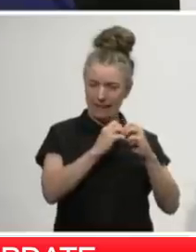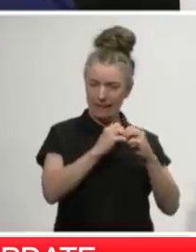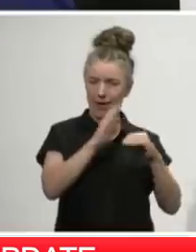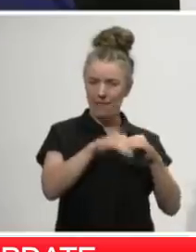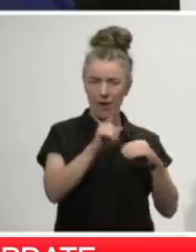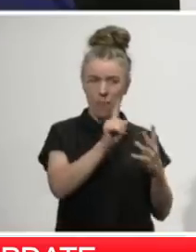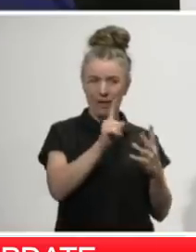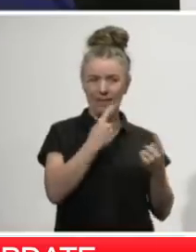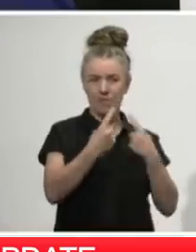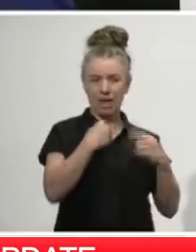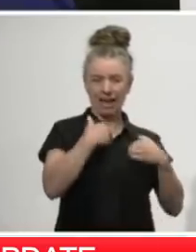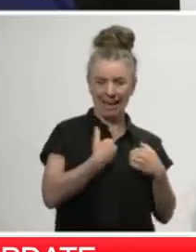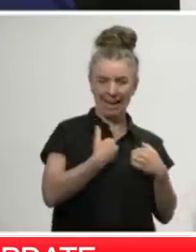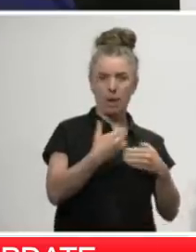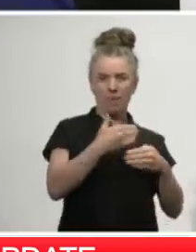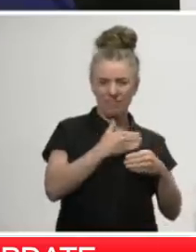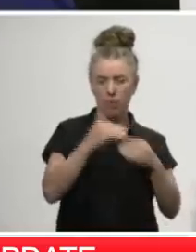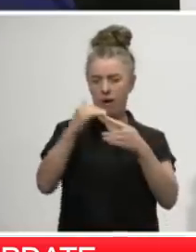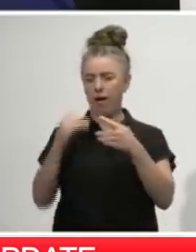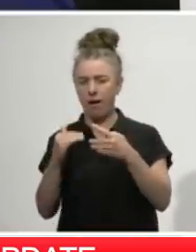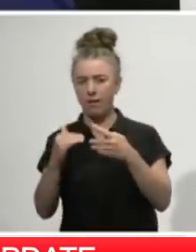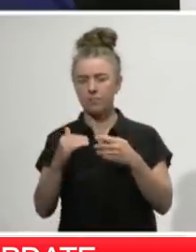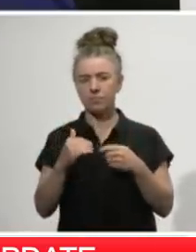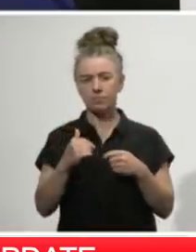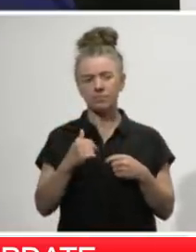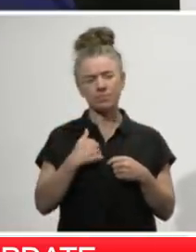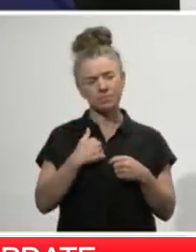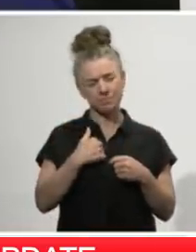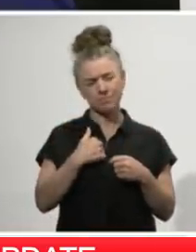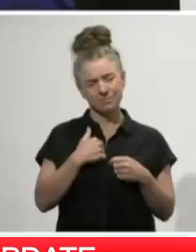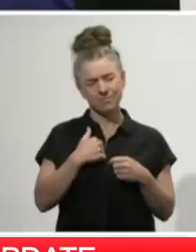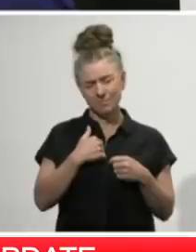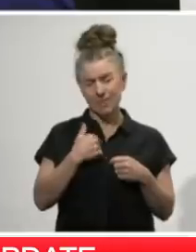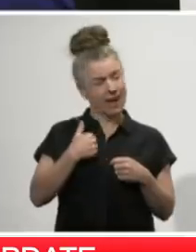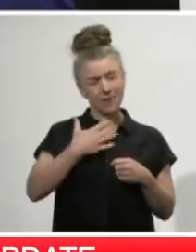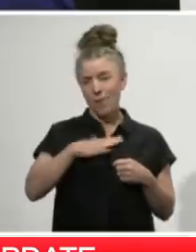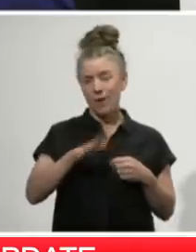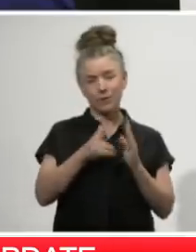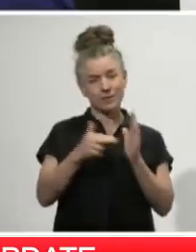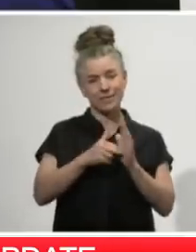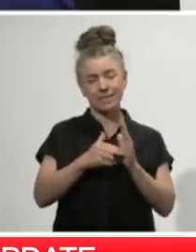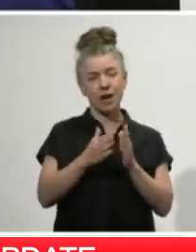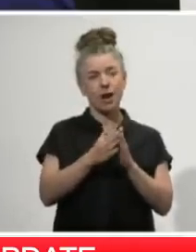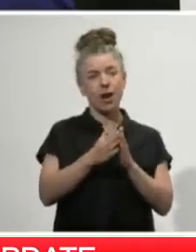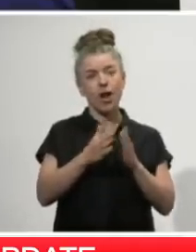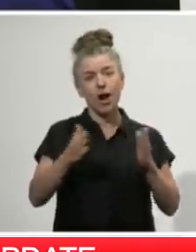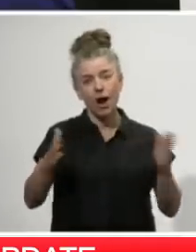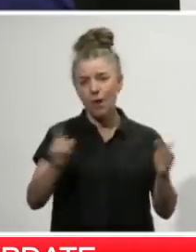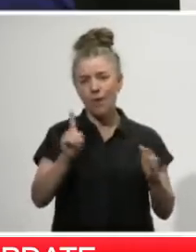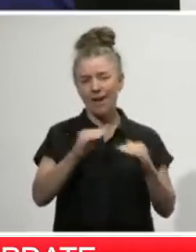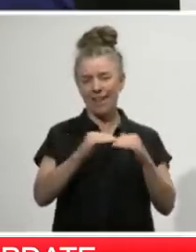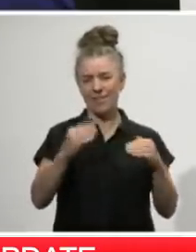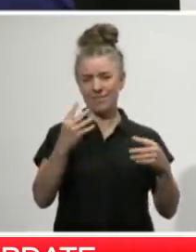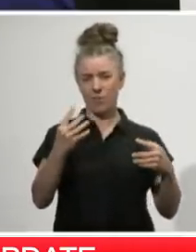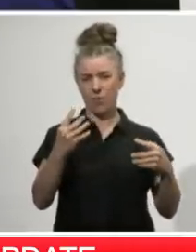Let me be really clear. I don't want New Zealand to be at Level 4 a minute longer than needed. But equally, there is no